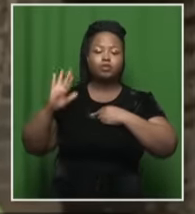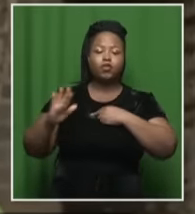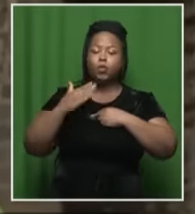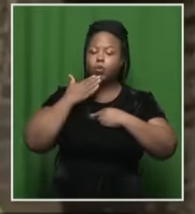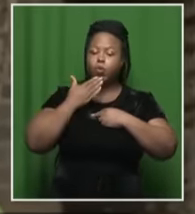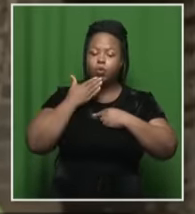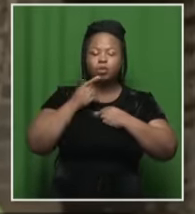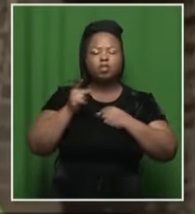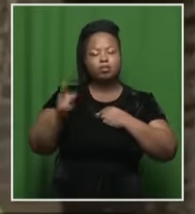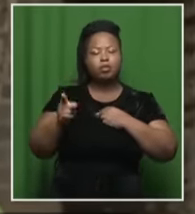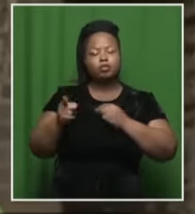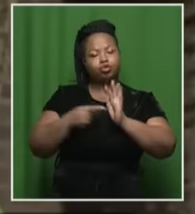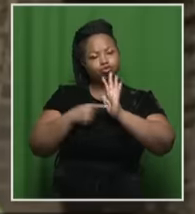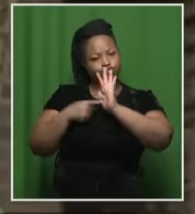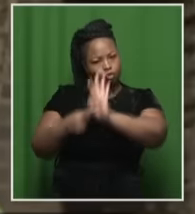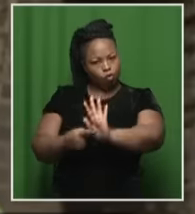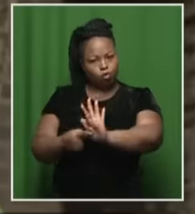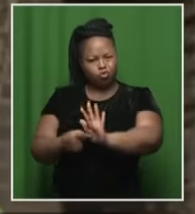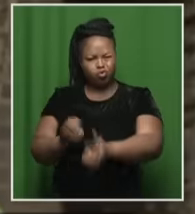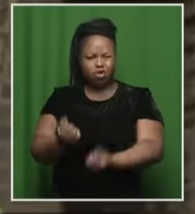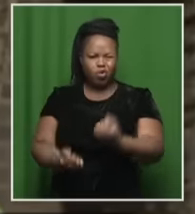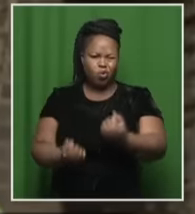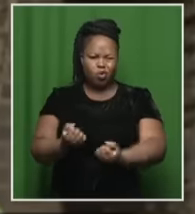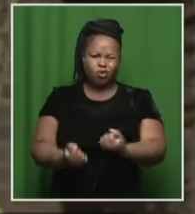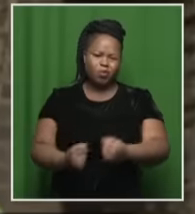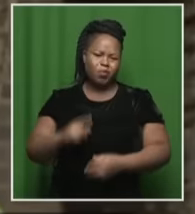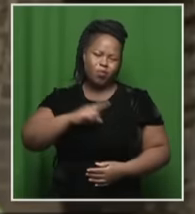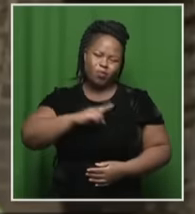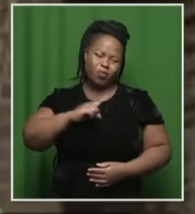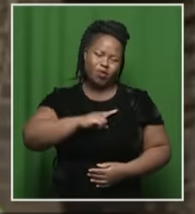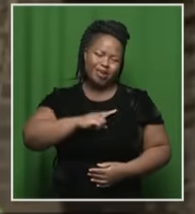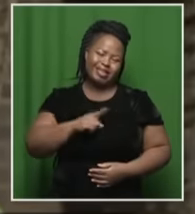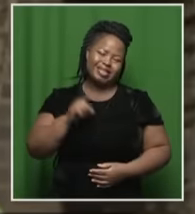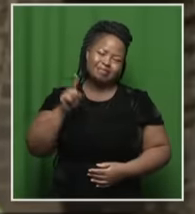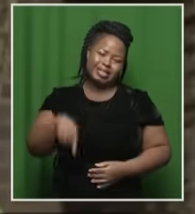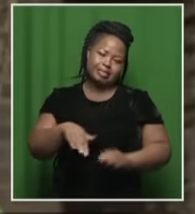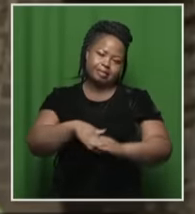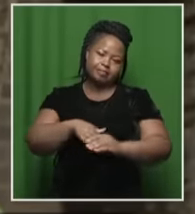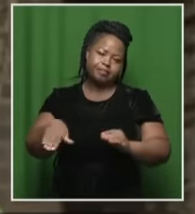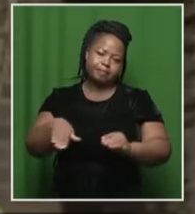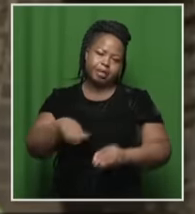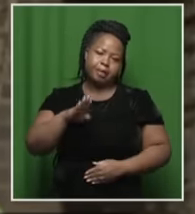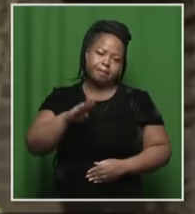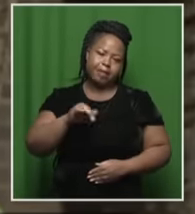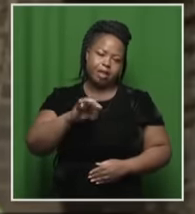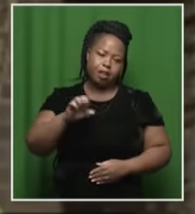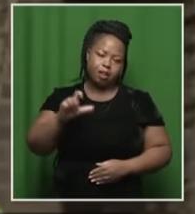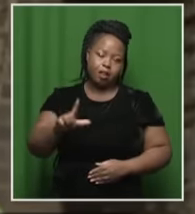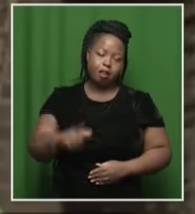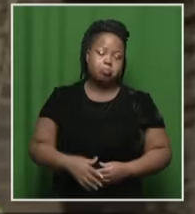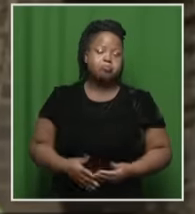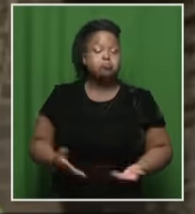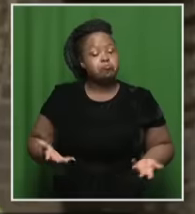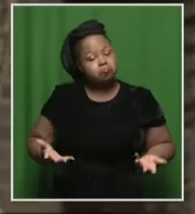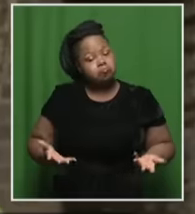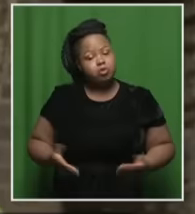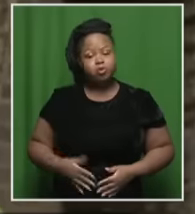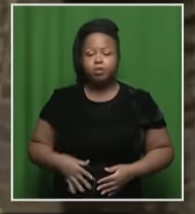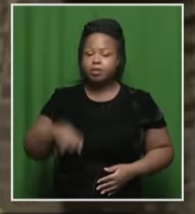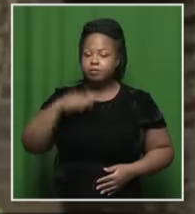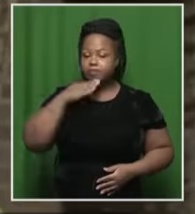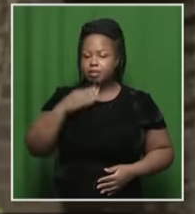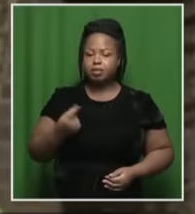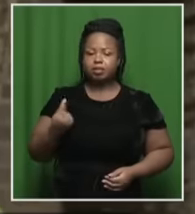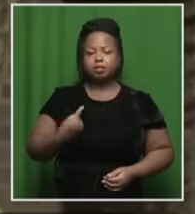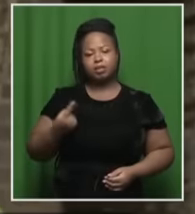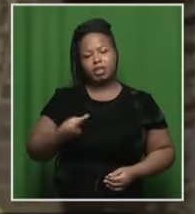to demonstrate to the court why it is in the interest of justice for them to be released on bail. So essentially, it is all up to her to present